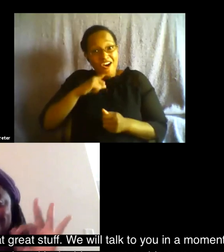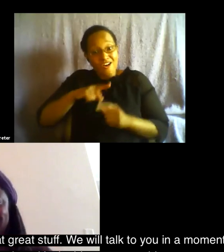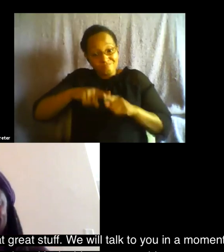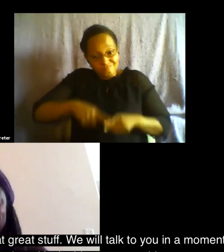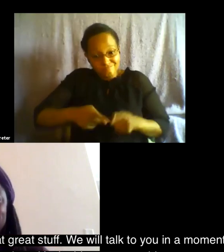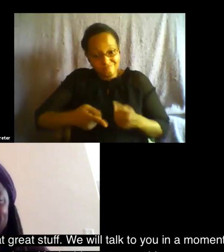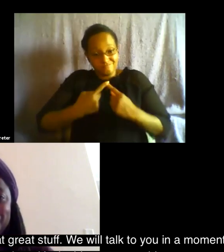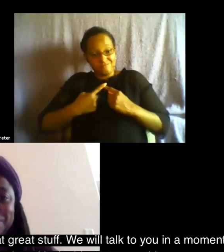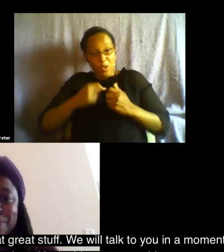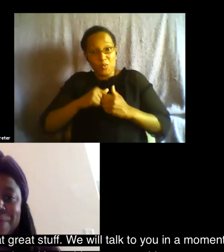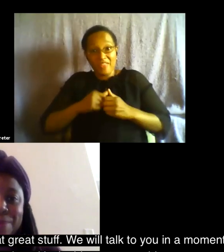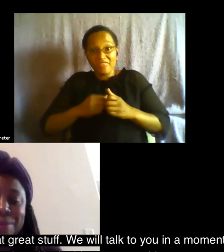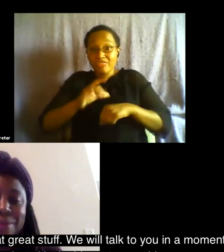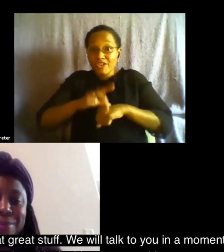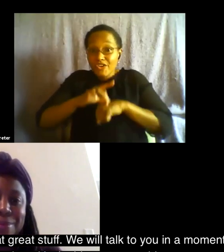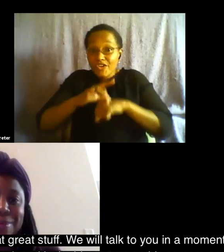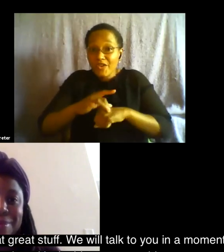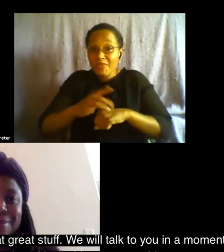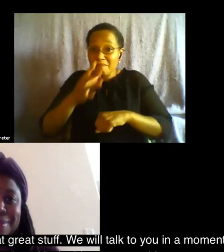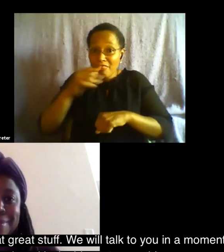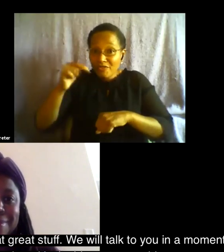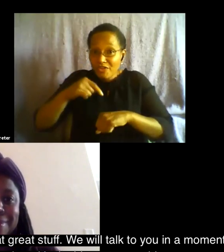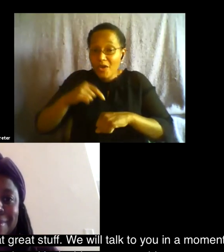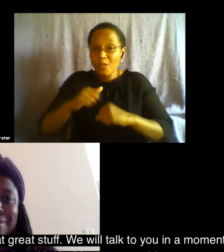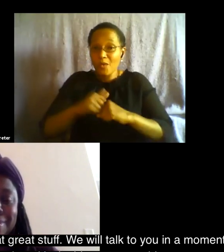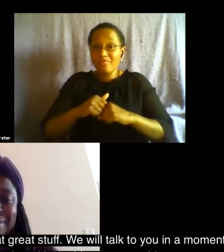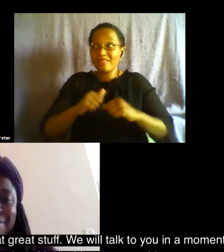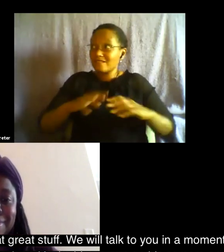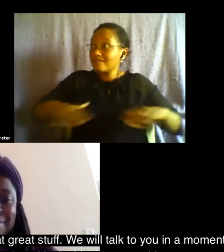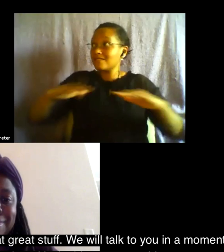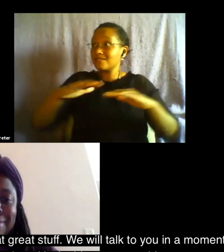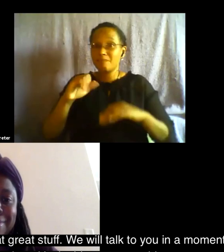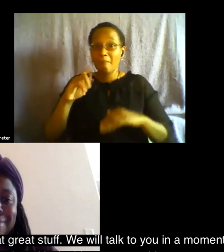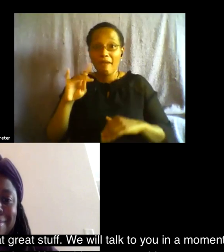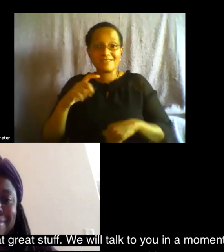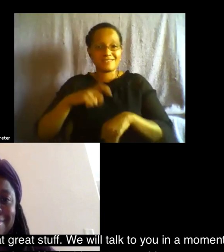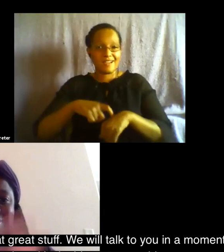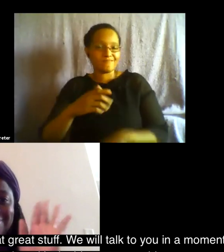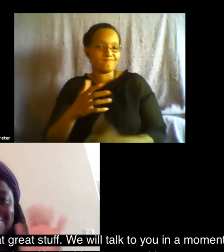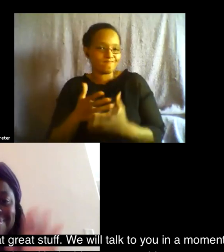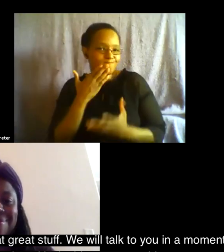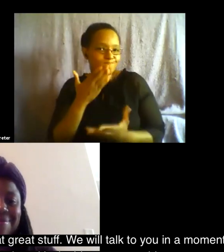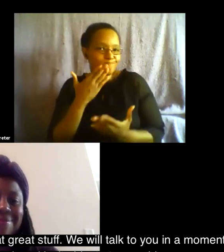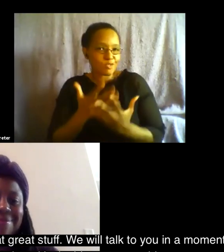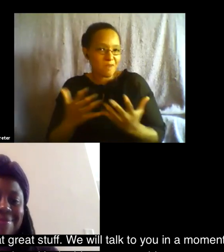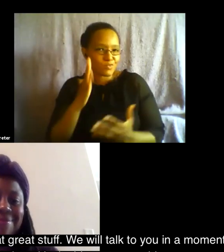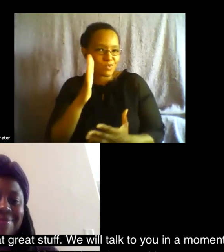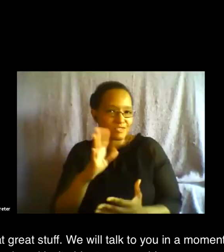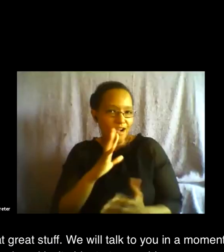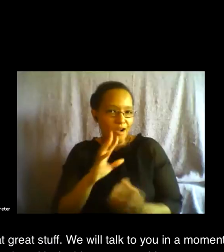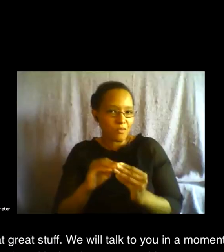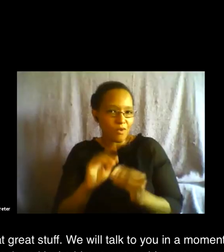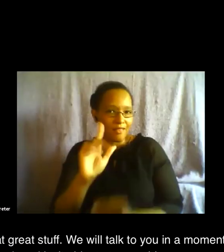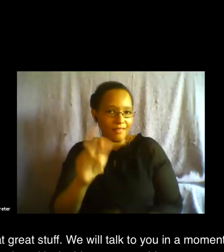space and time and all that great stuff um we will um talk to you in a moment india thank you so much